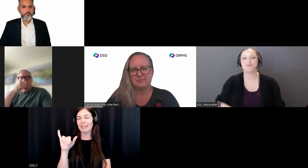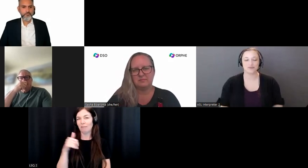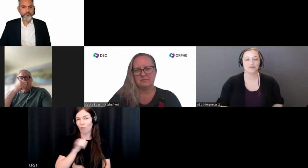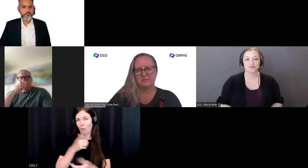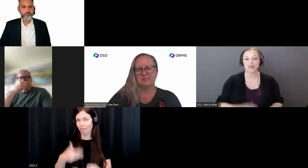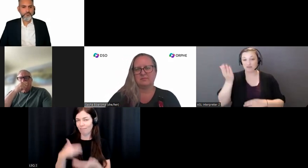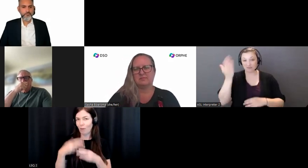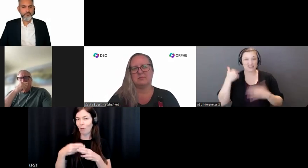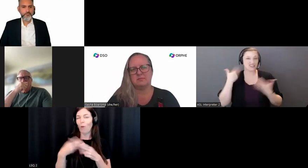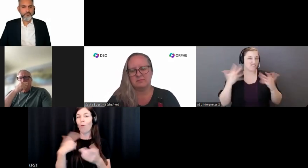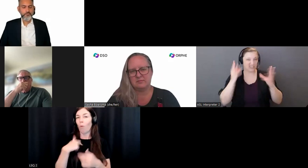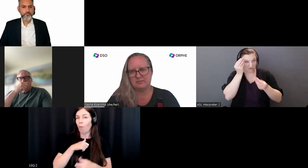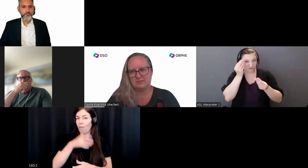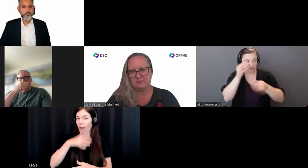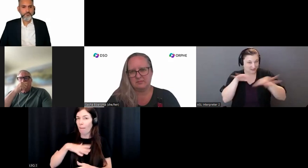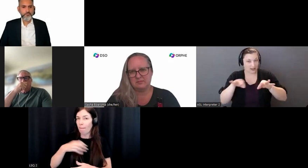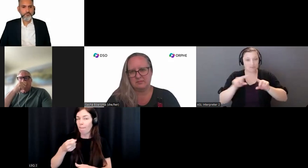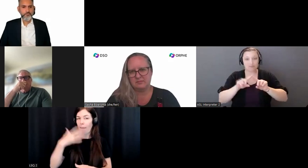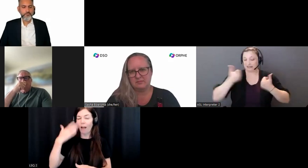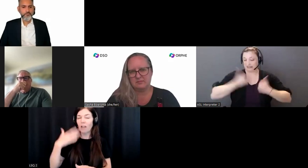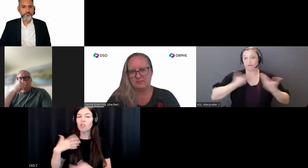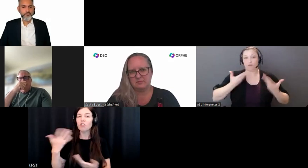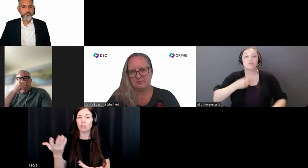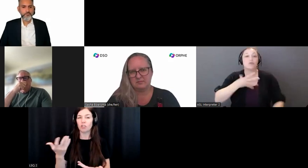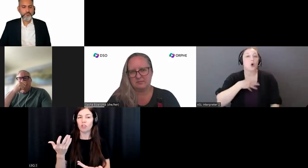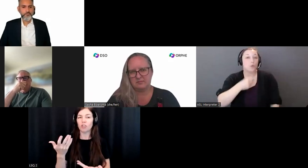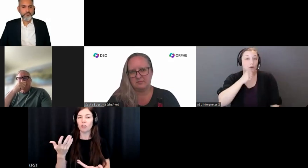I'm a woman, a white woman.